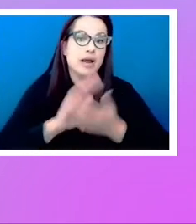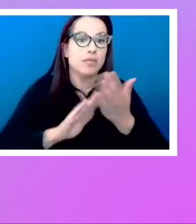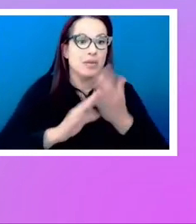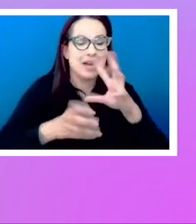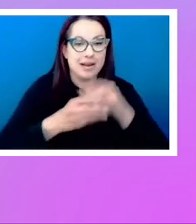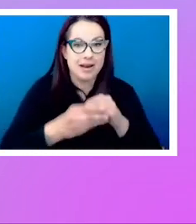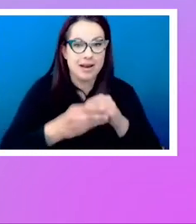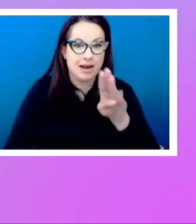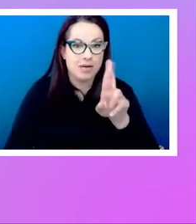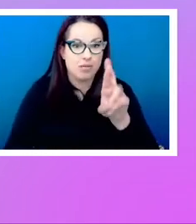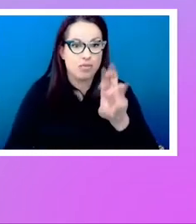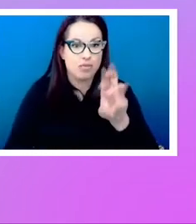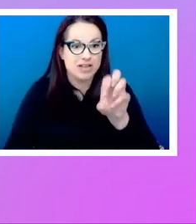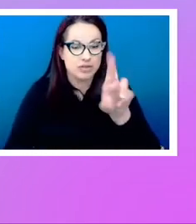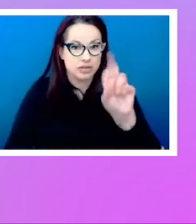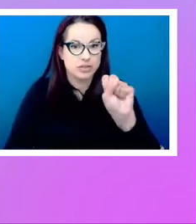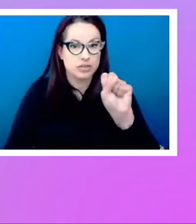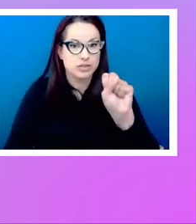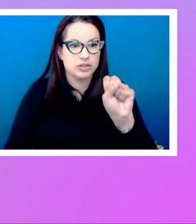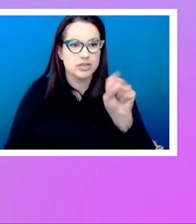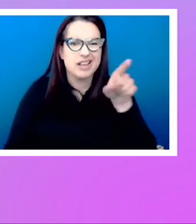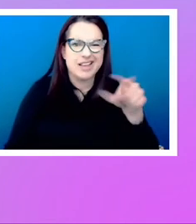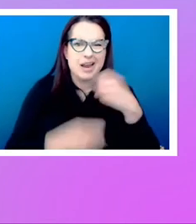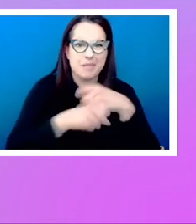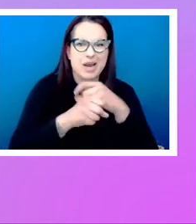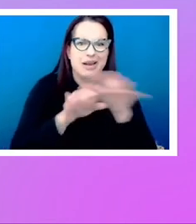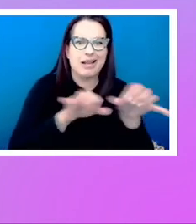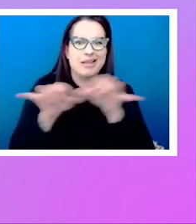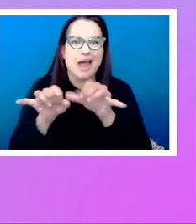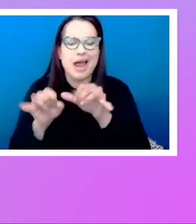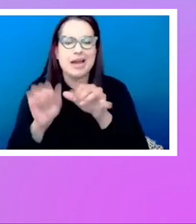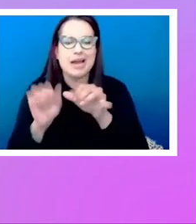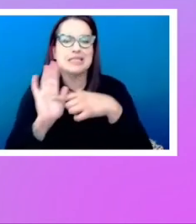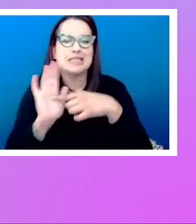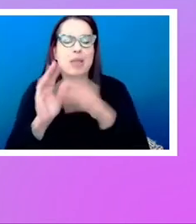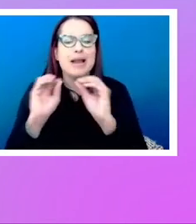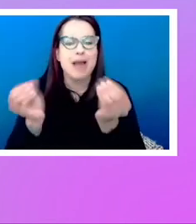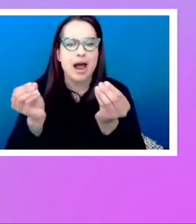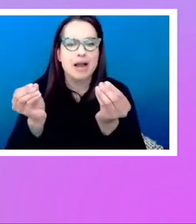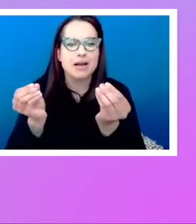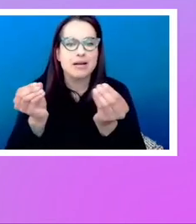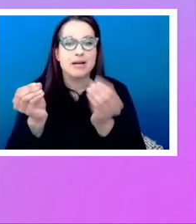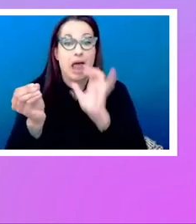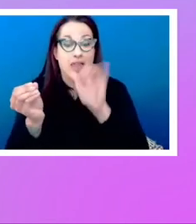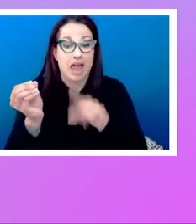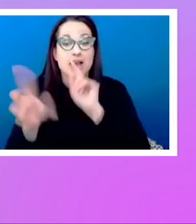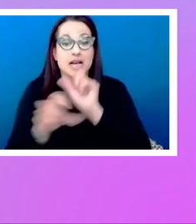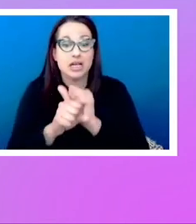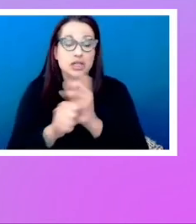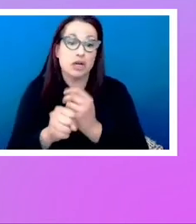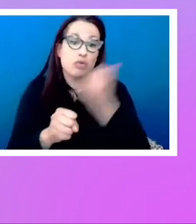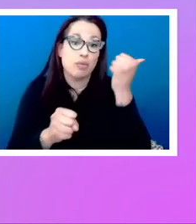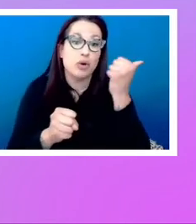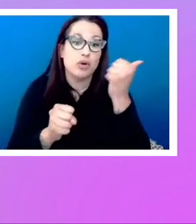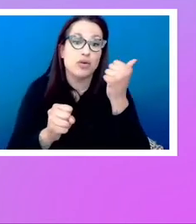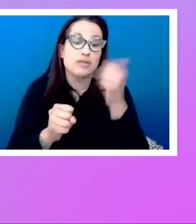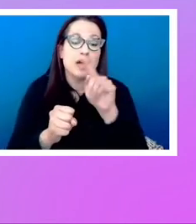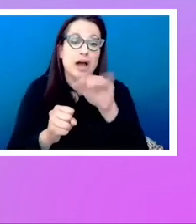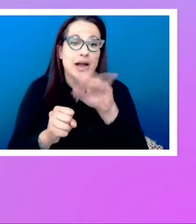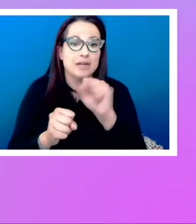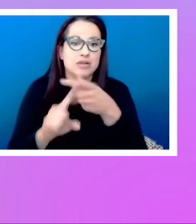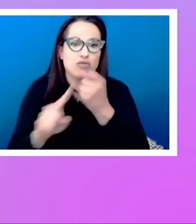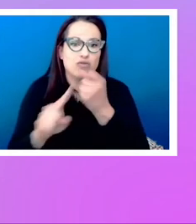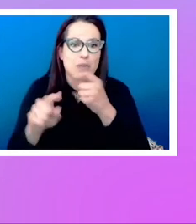browsers implemented it a bit like display none. So display none does actually remove items from the accessibility tree. So they're gone